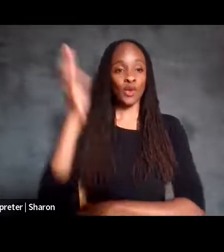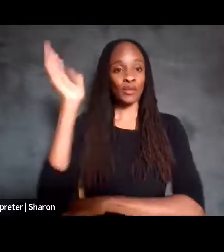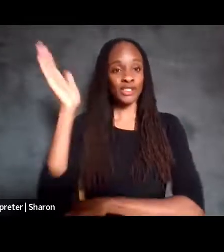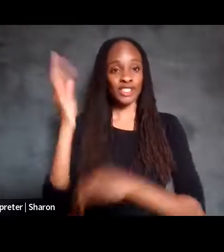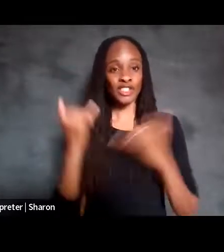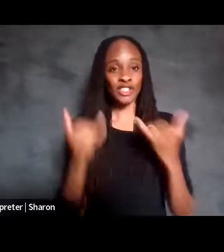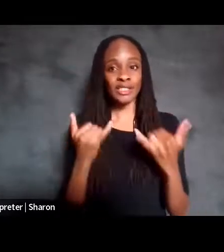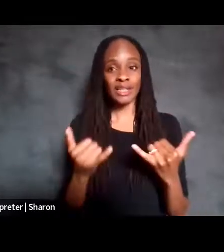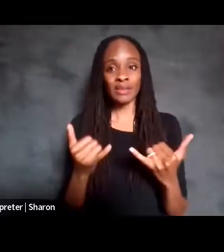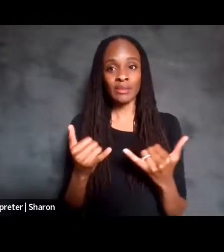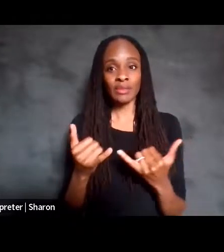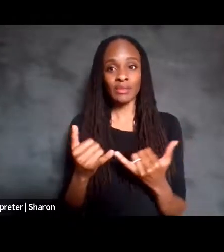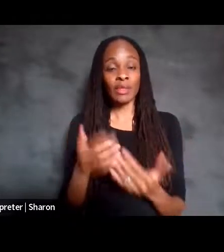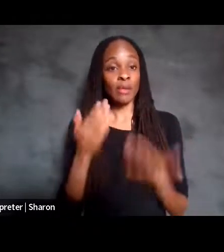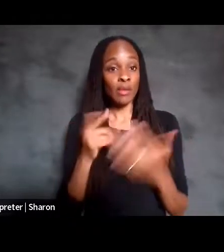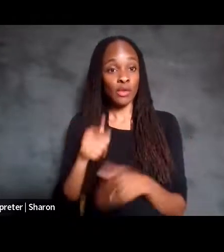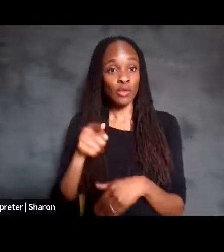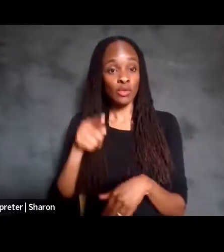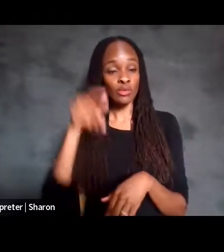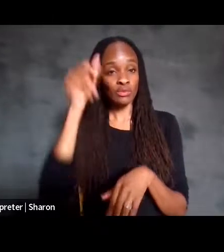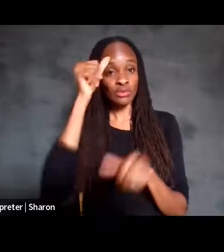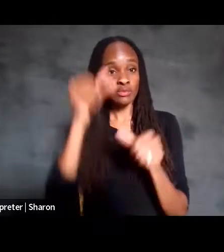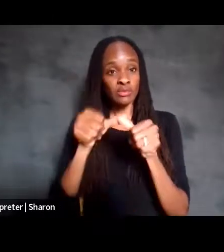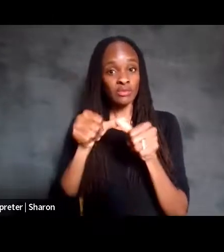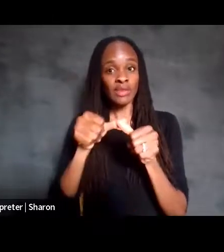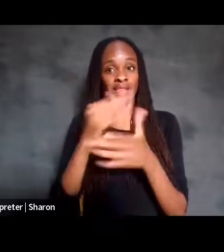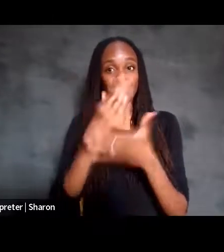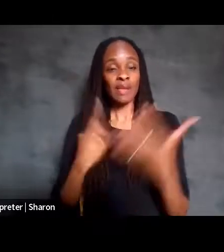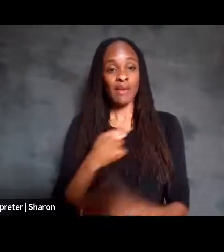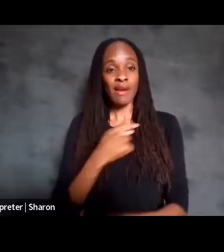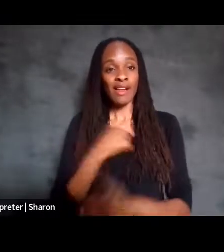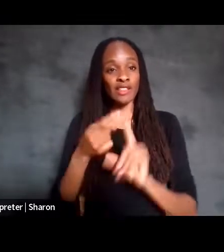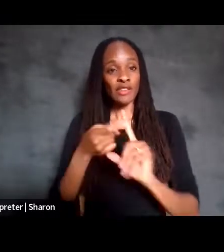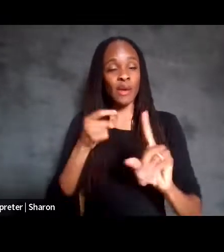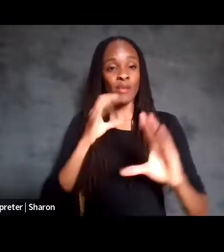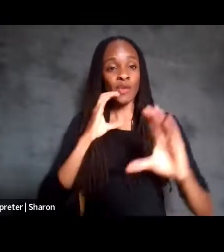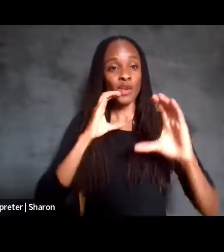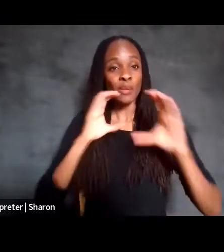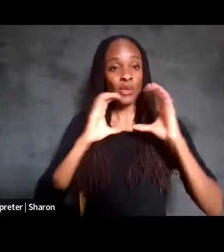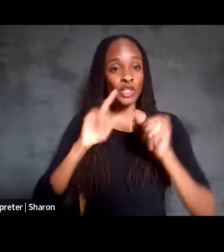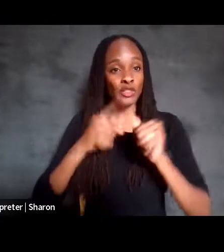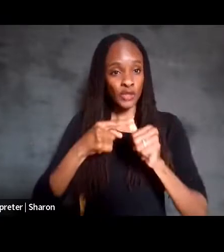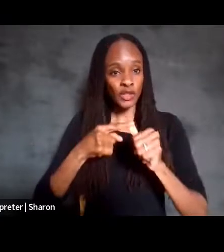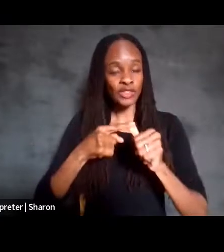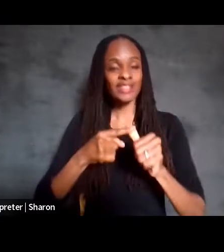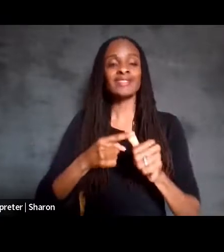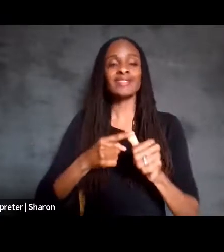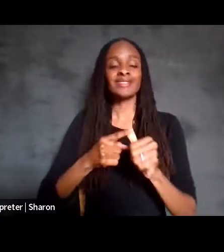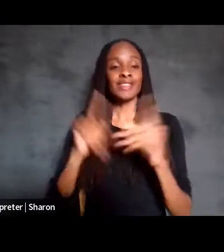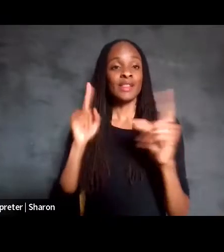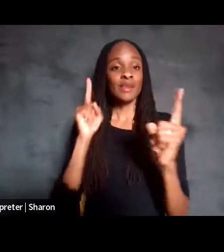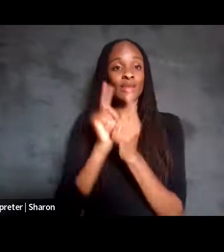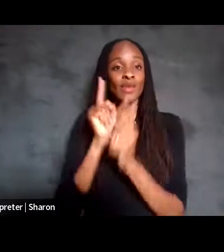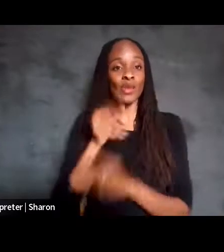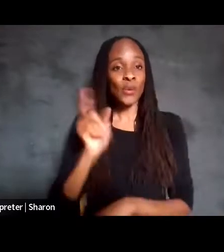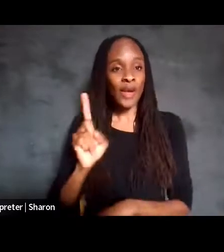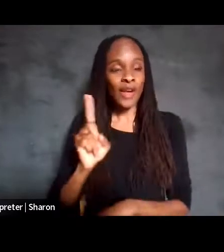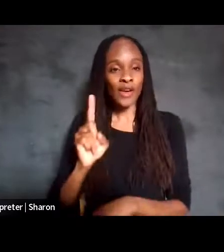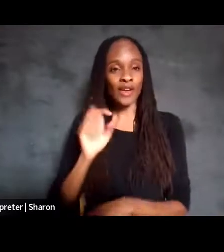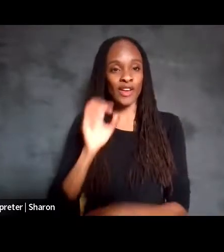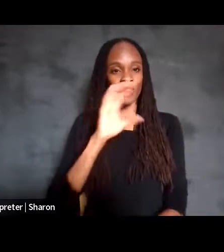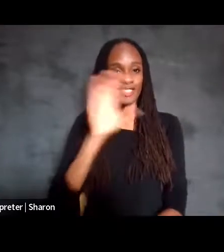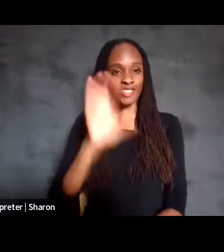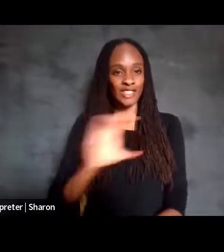As you might recall, some of us from Communication First met you on Zoom about a year